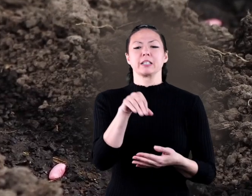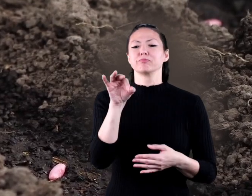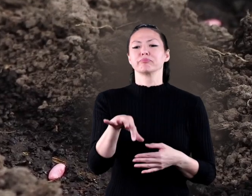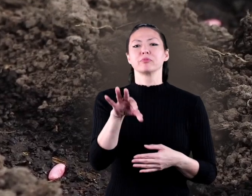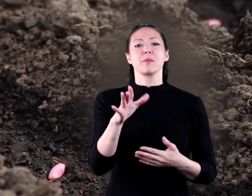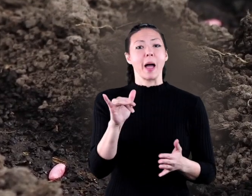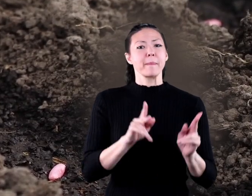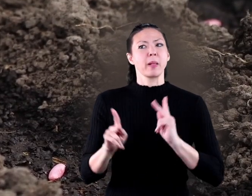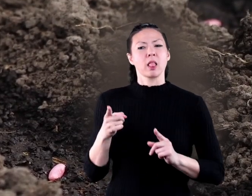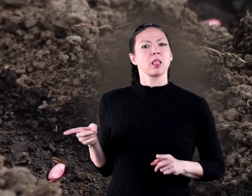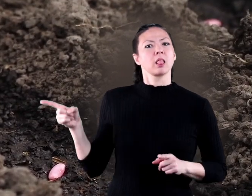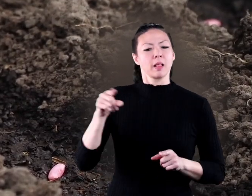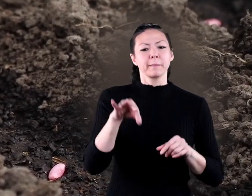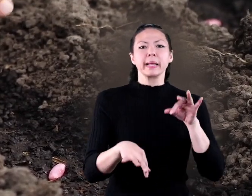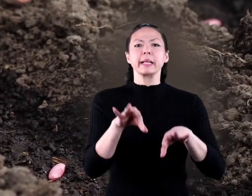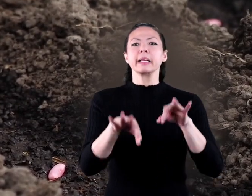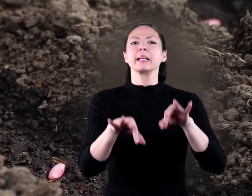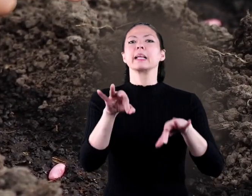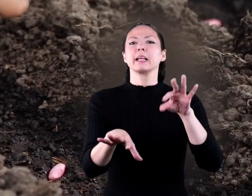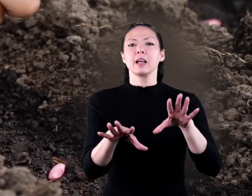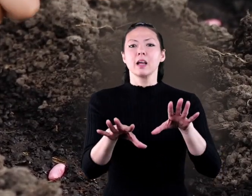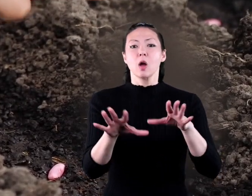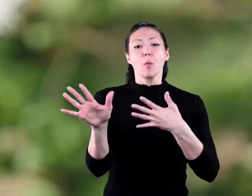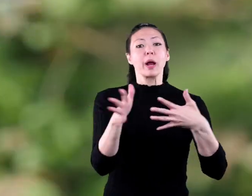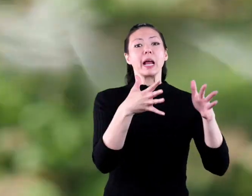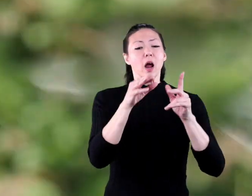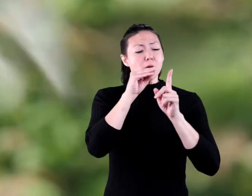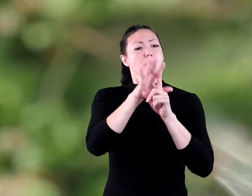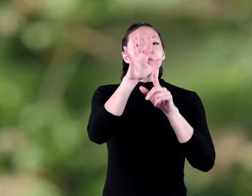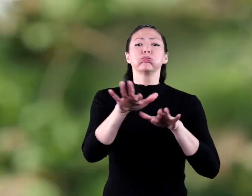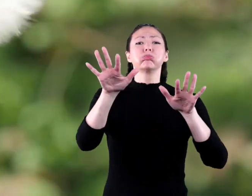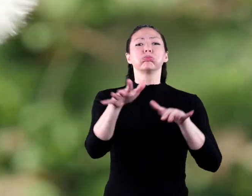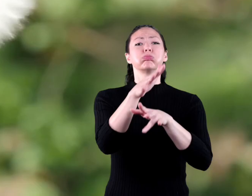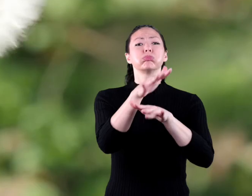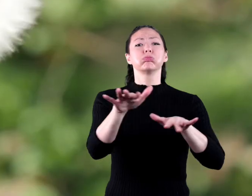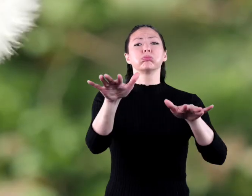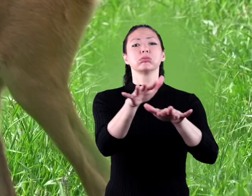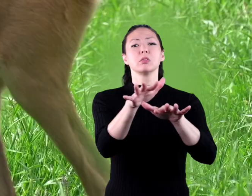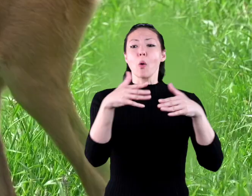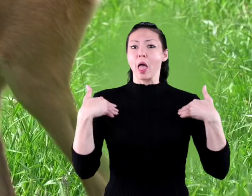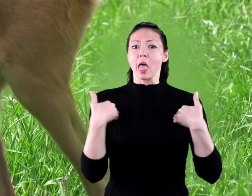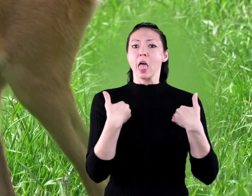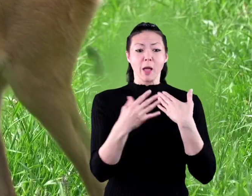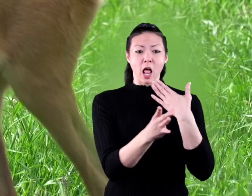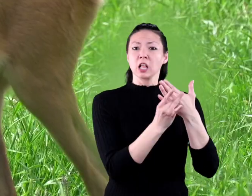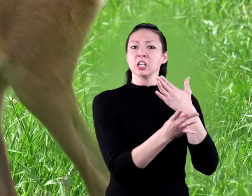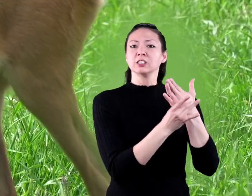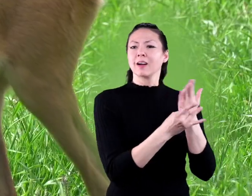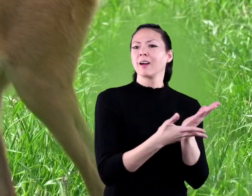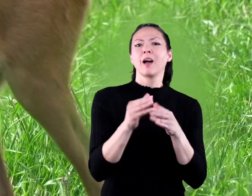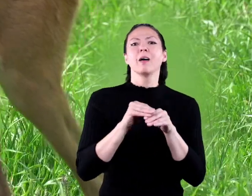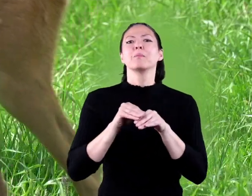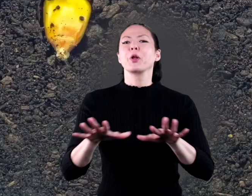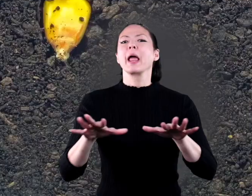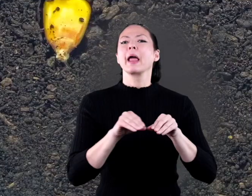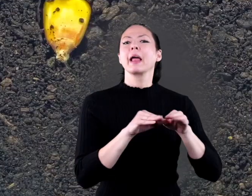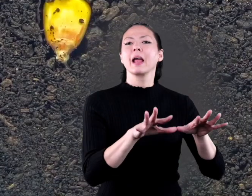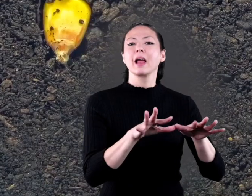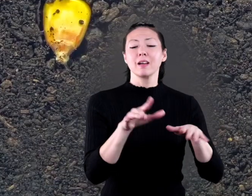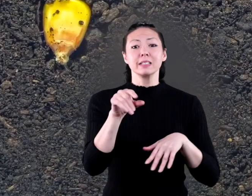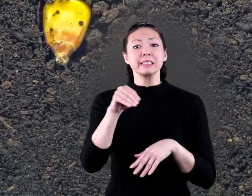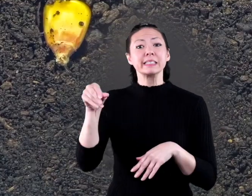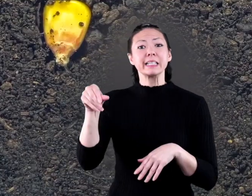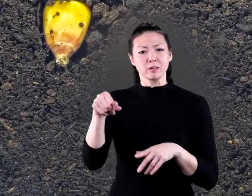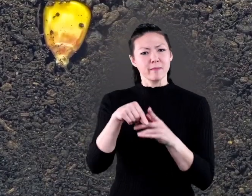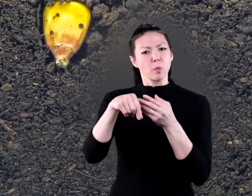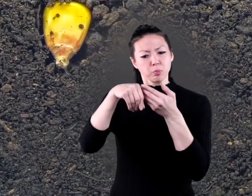A seed is either planted in the soil by people, blown there by wind, or brought there by an animal. When a seed